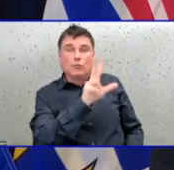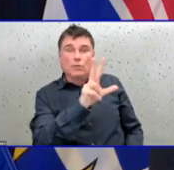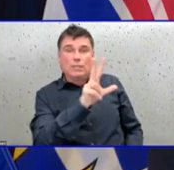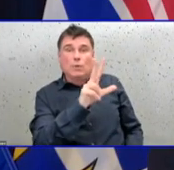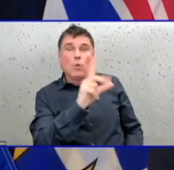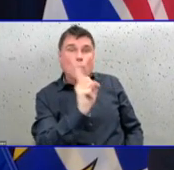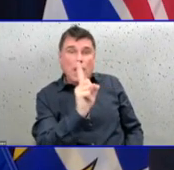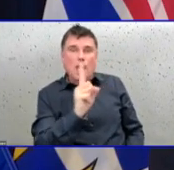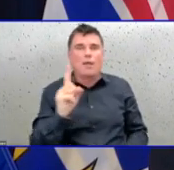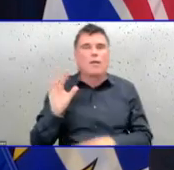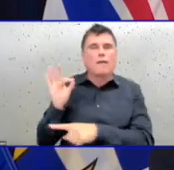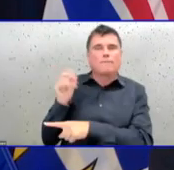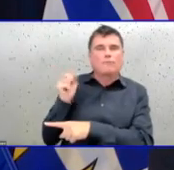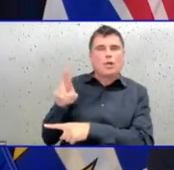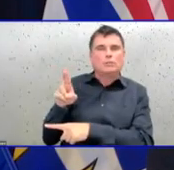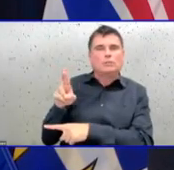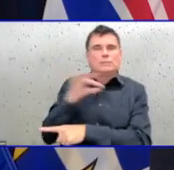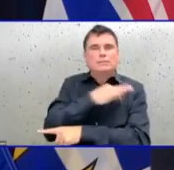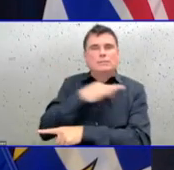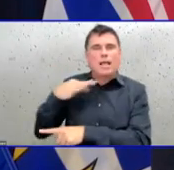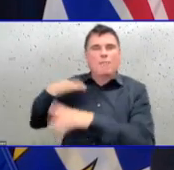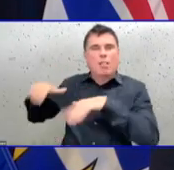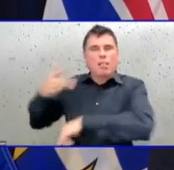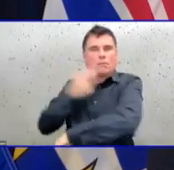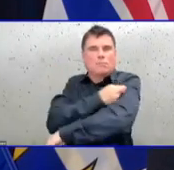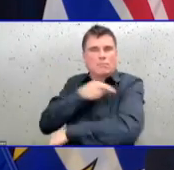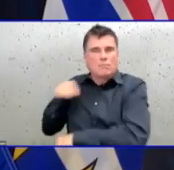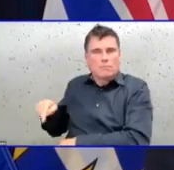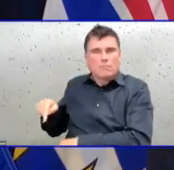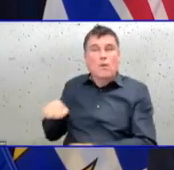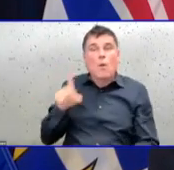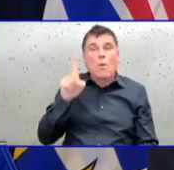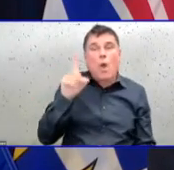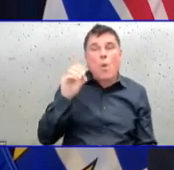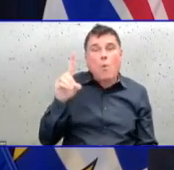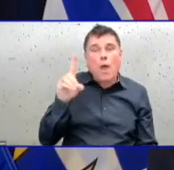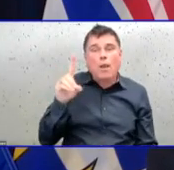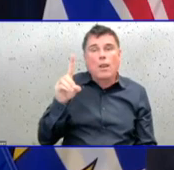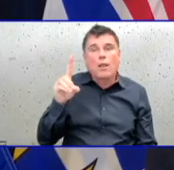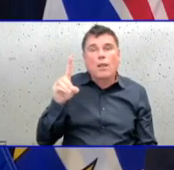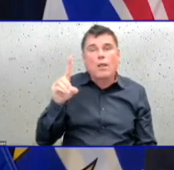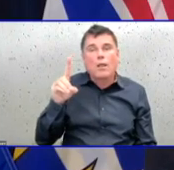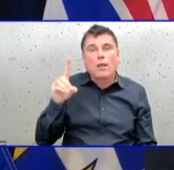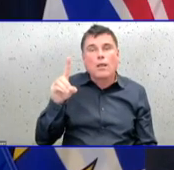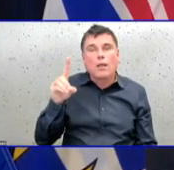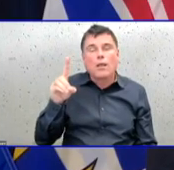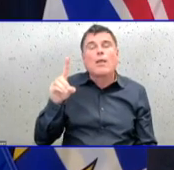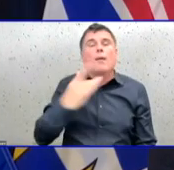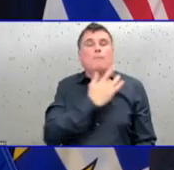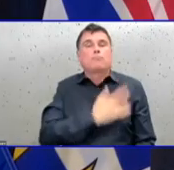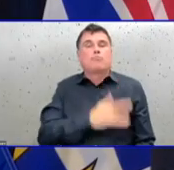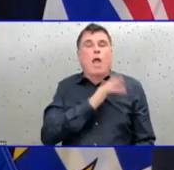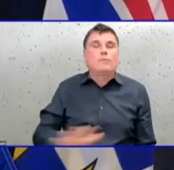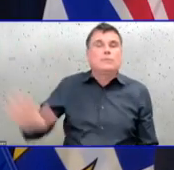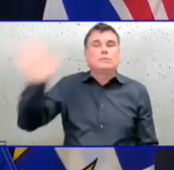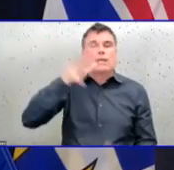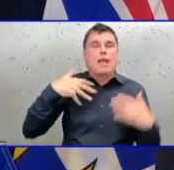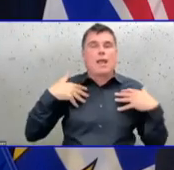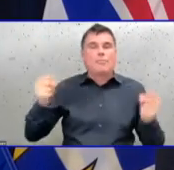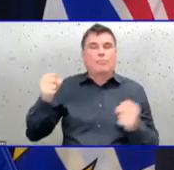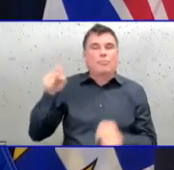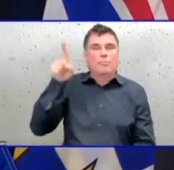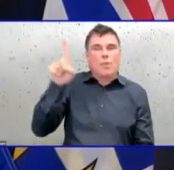101 in Providence Healthcare. 399 at the Provincial Health Services Authority. 33 in Vancouver